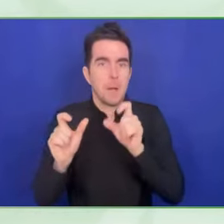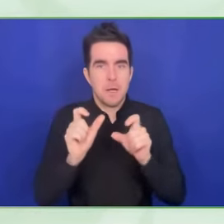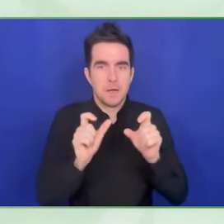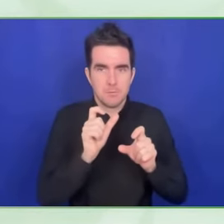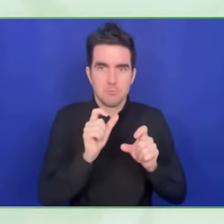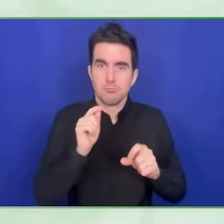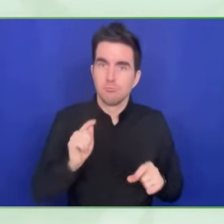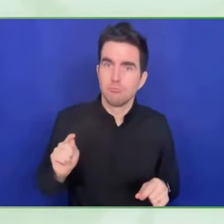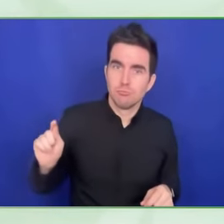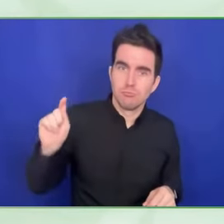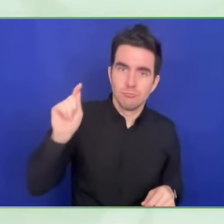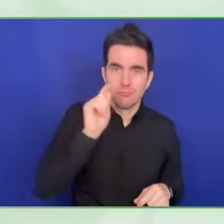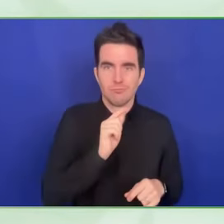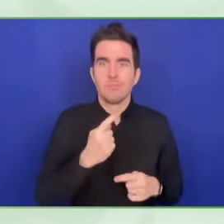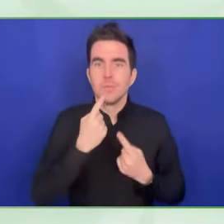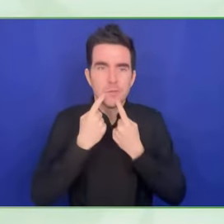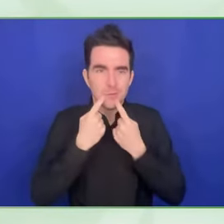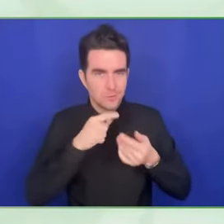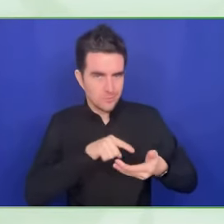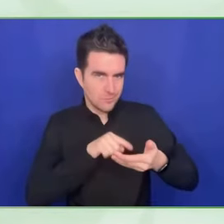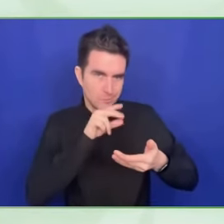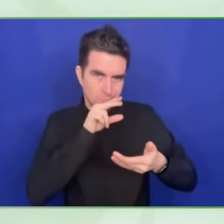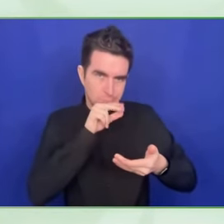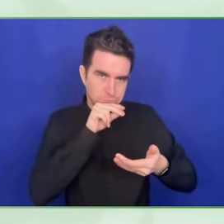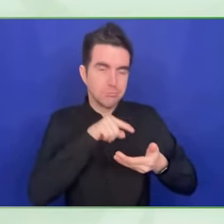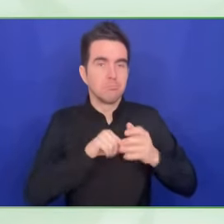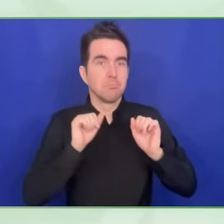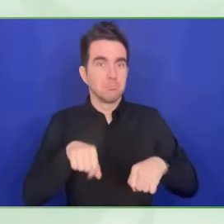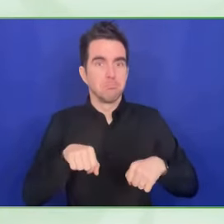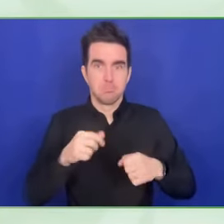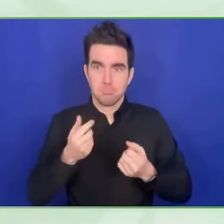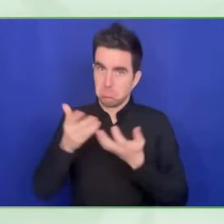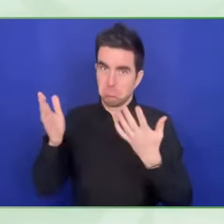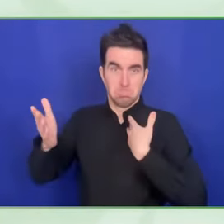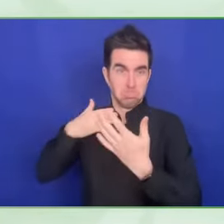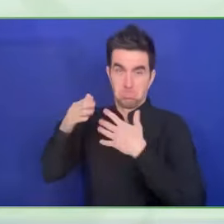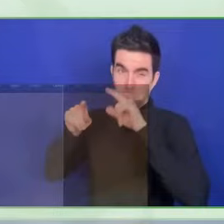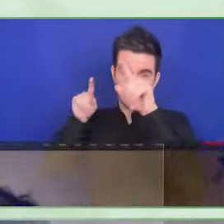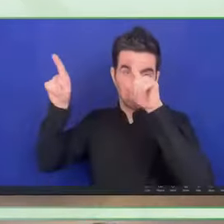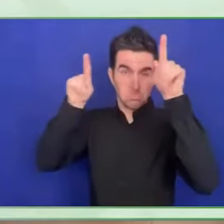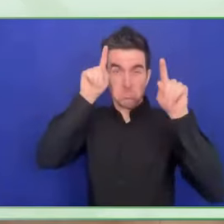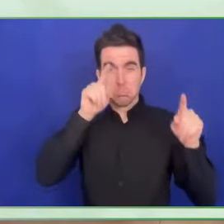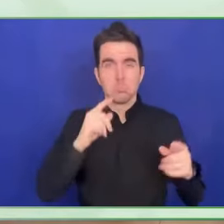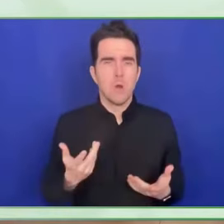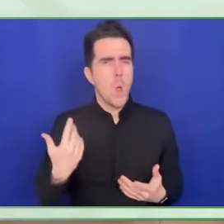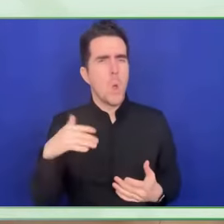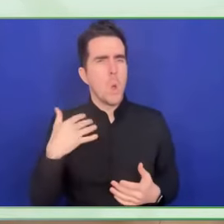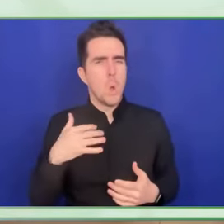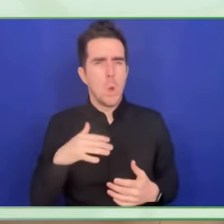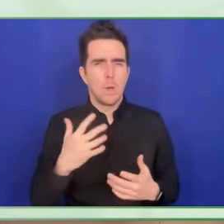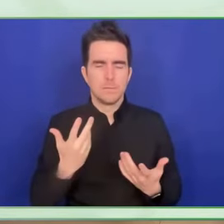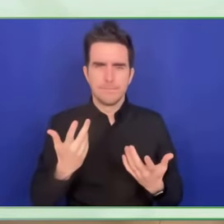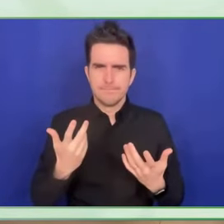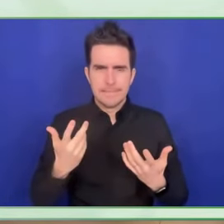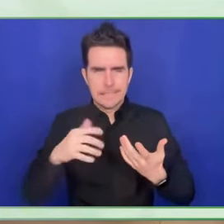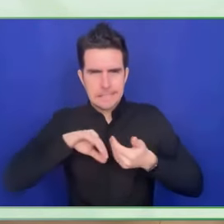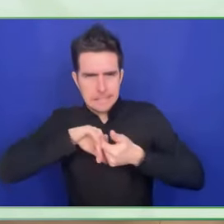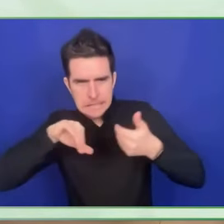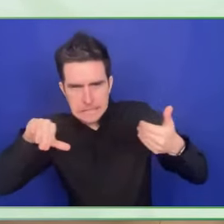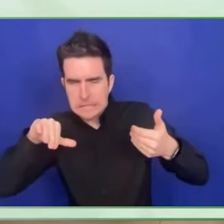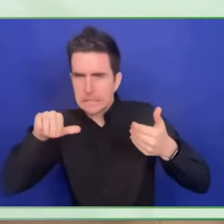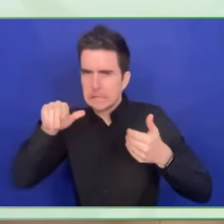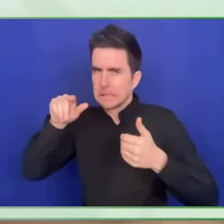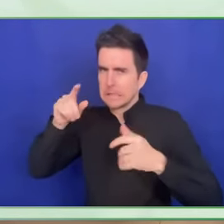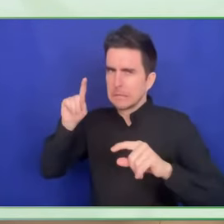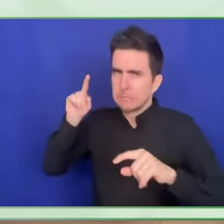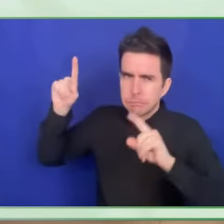and we are a good staple in terms of accessibility, yeah. Thank you. Well, it's one o'clock. We better stick